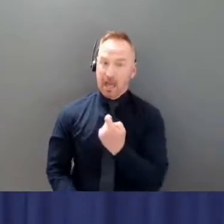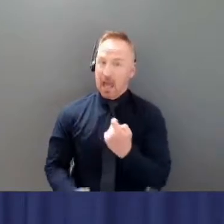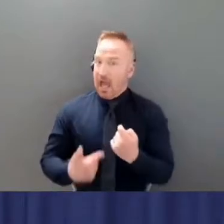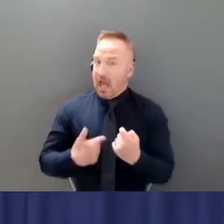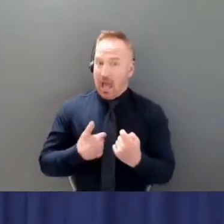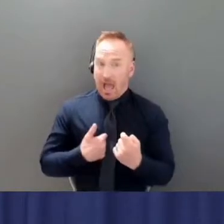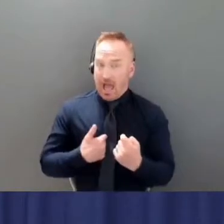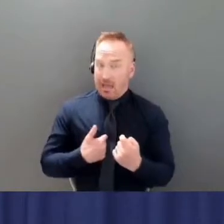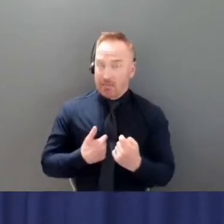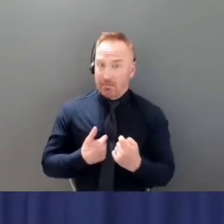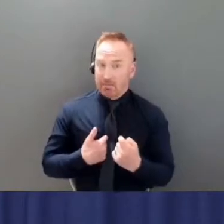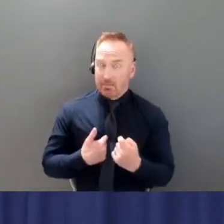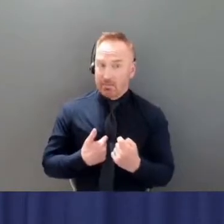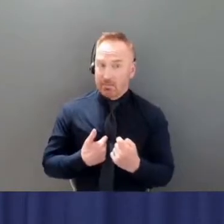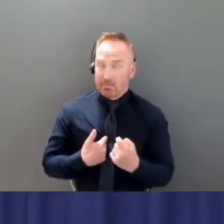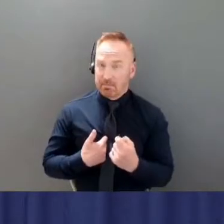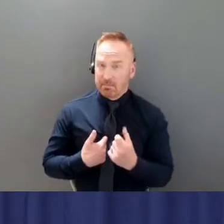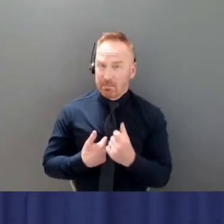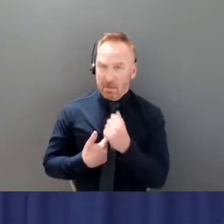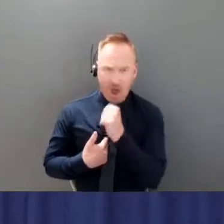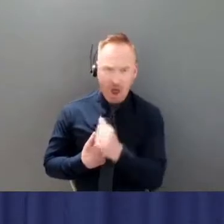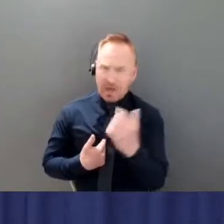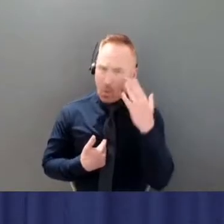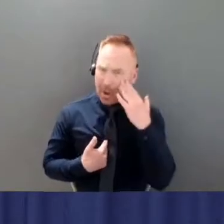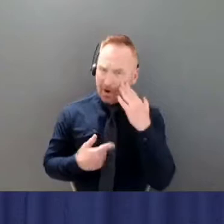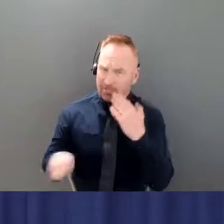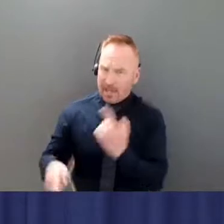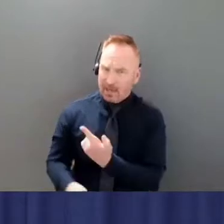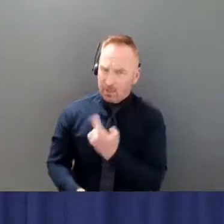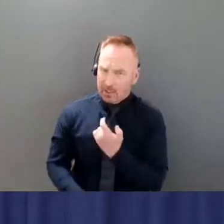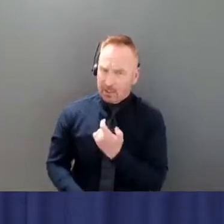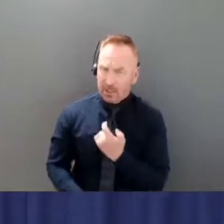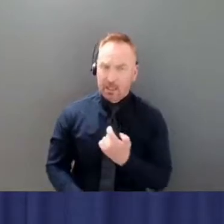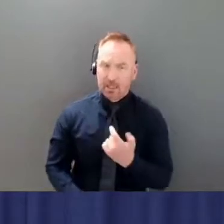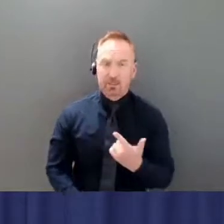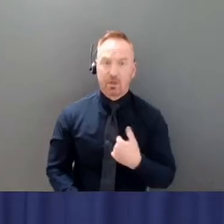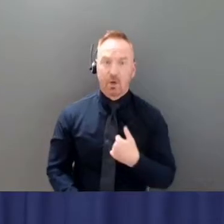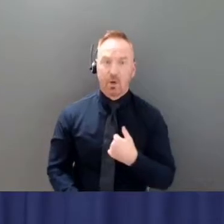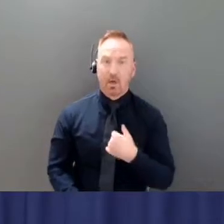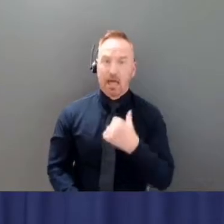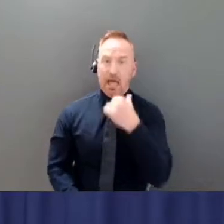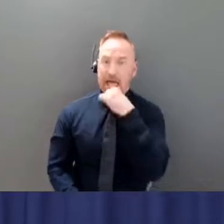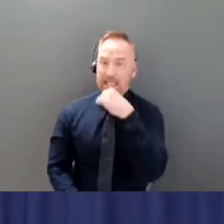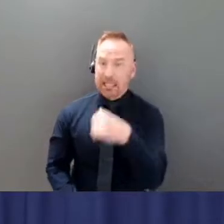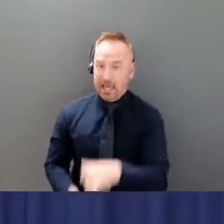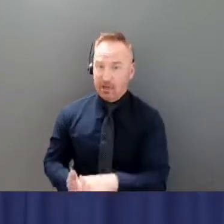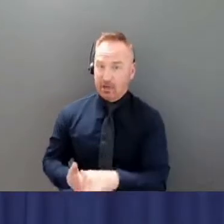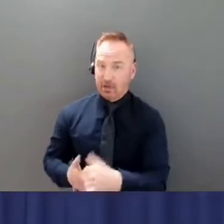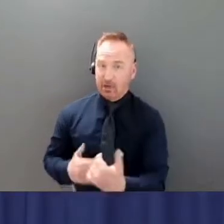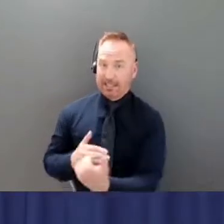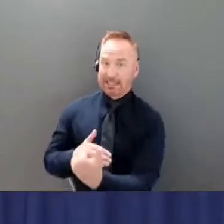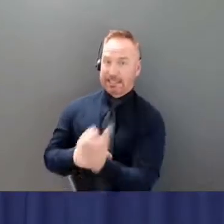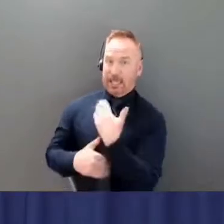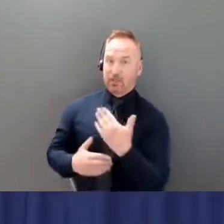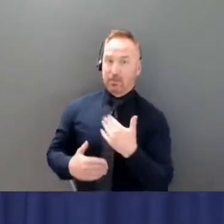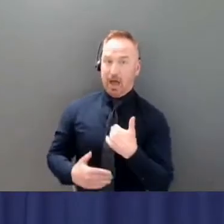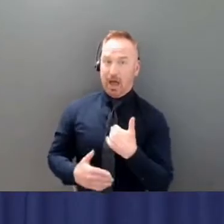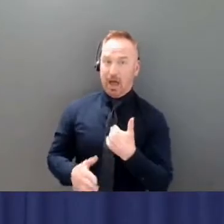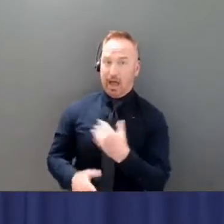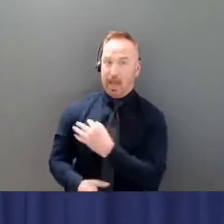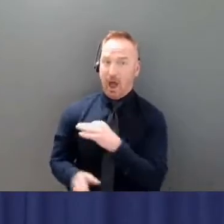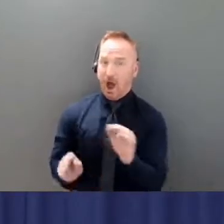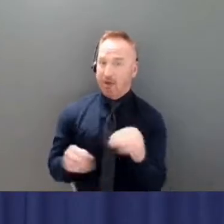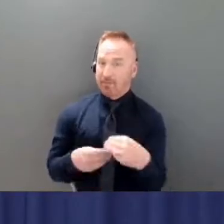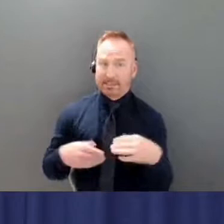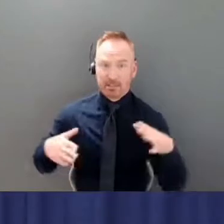you are uh asking about and the letter has not come yet to my office if that's where it would go um and maybe